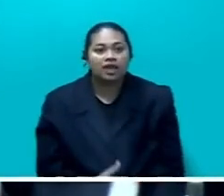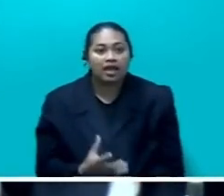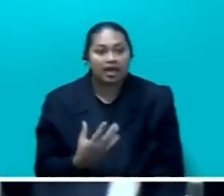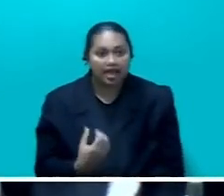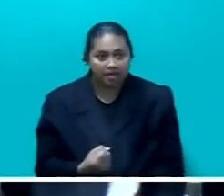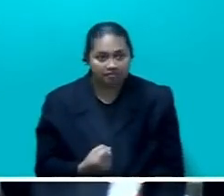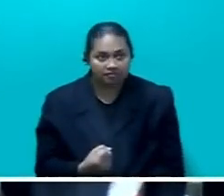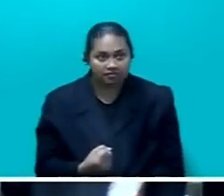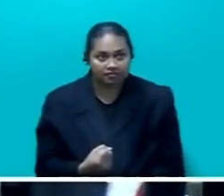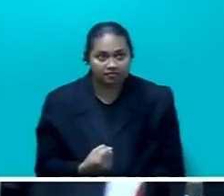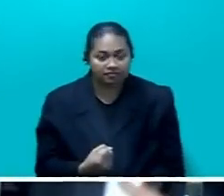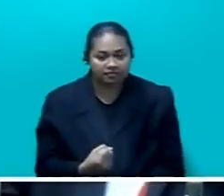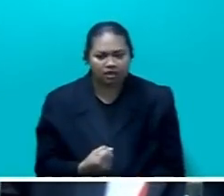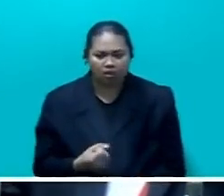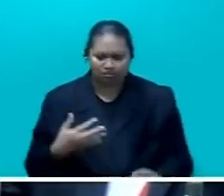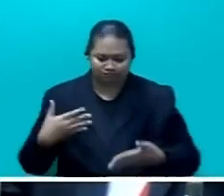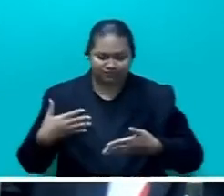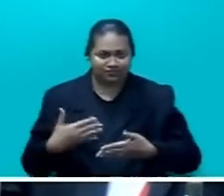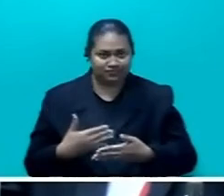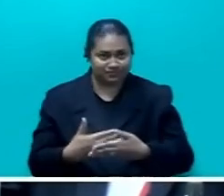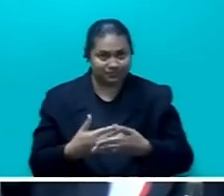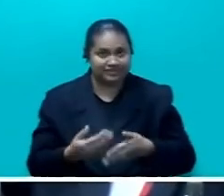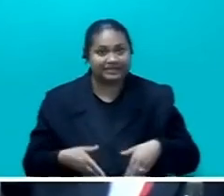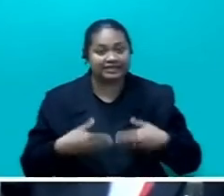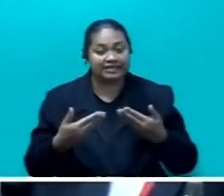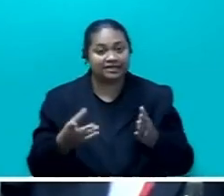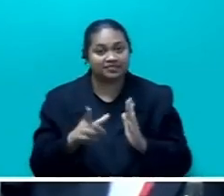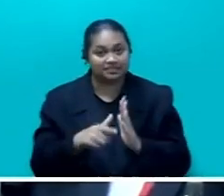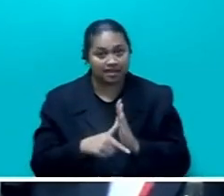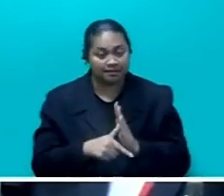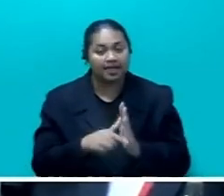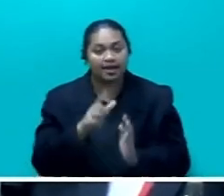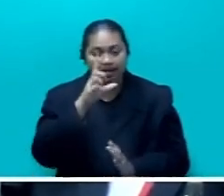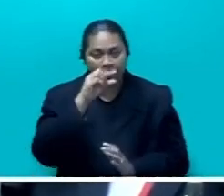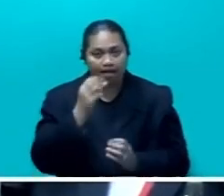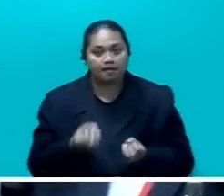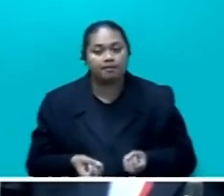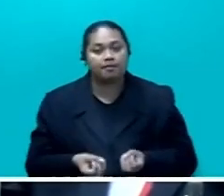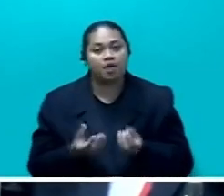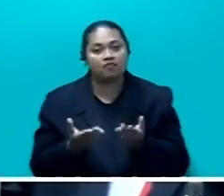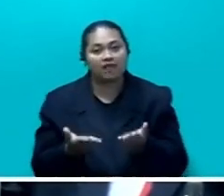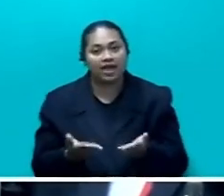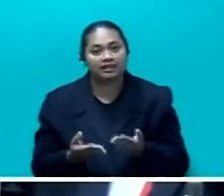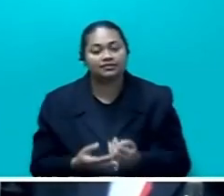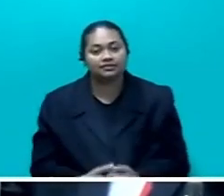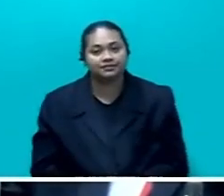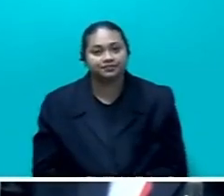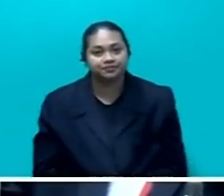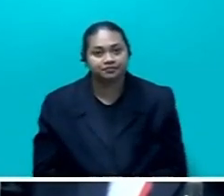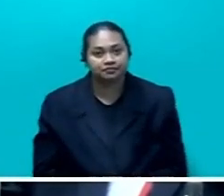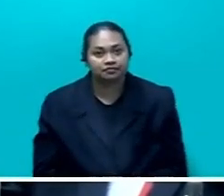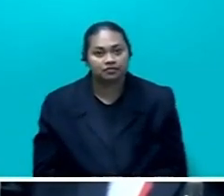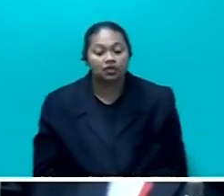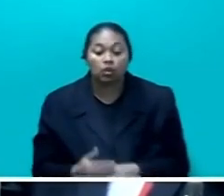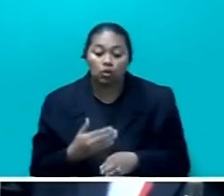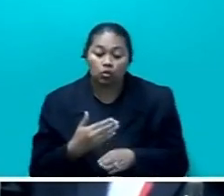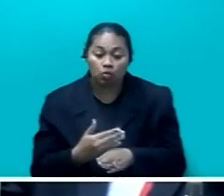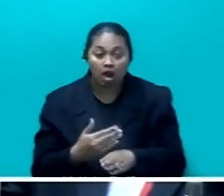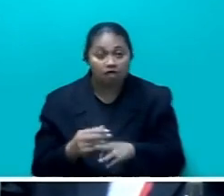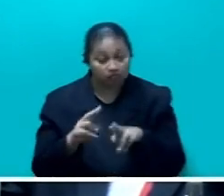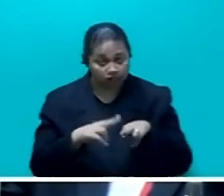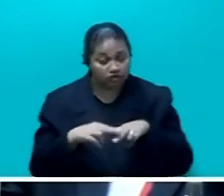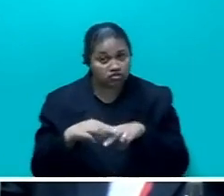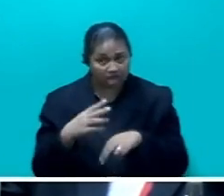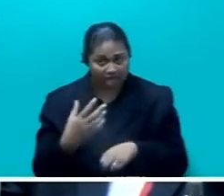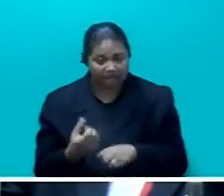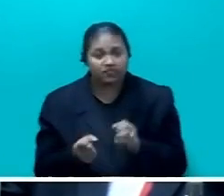given over time, to be able to provide this work for Fiji, which is very, very important. Of